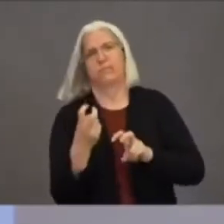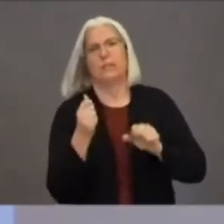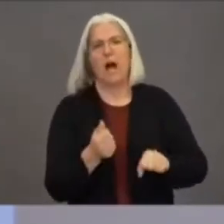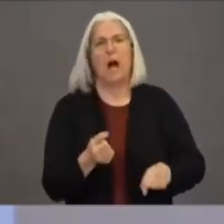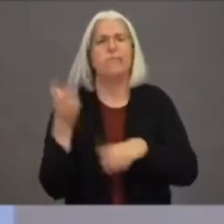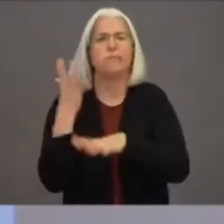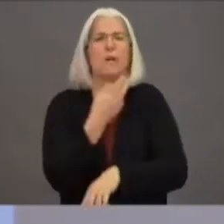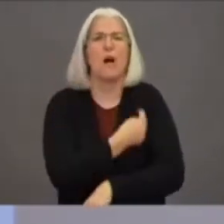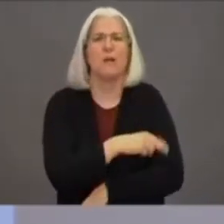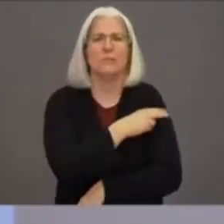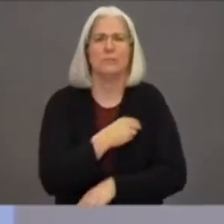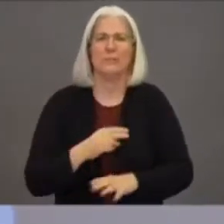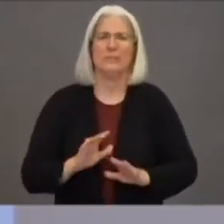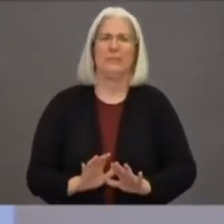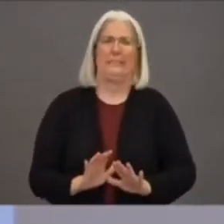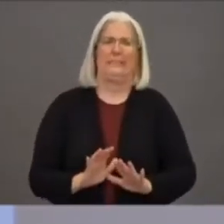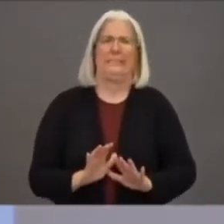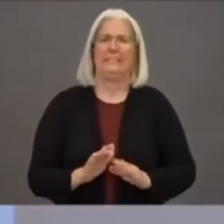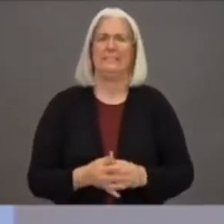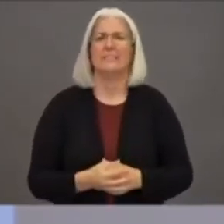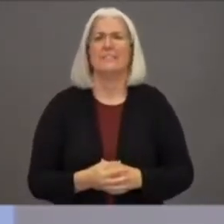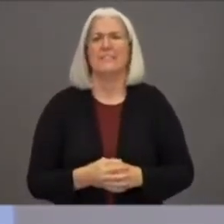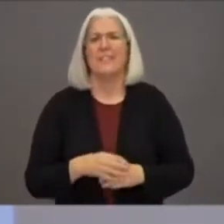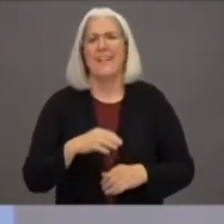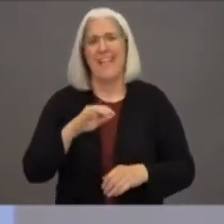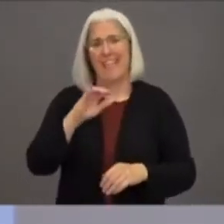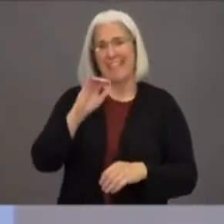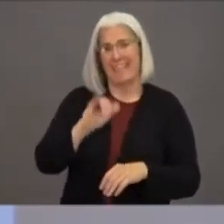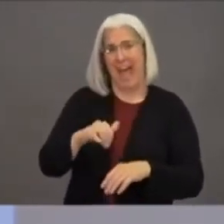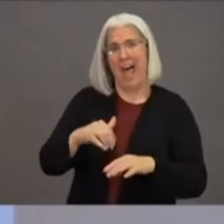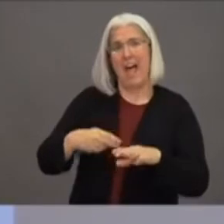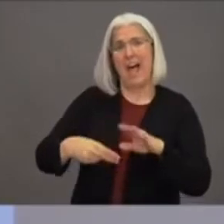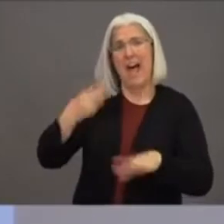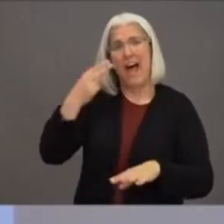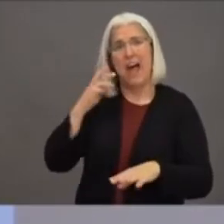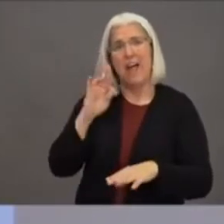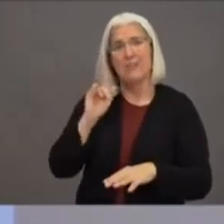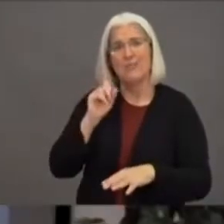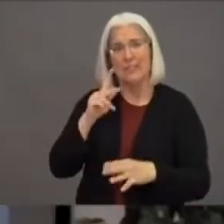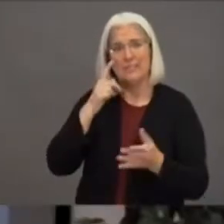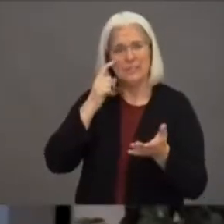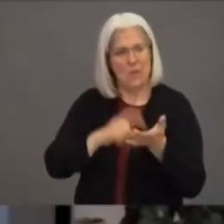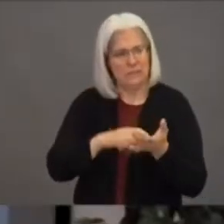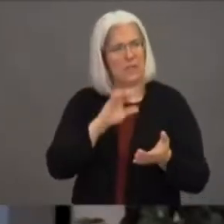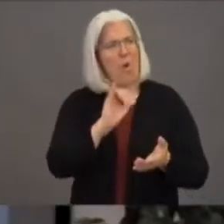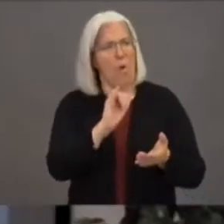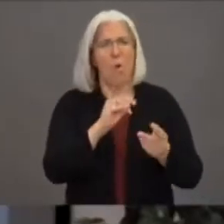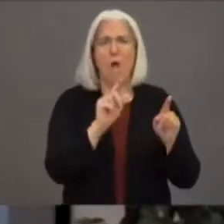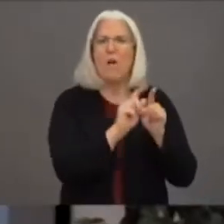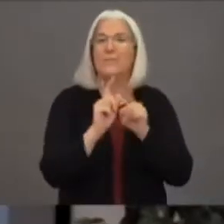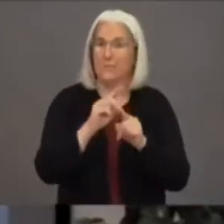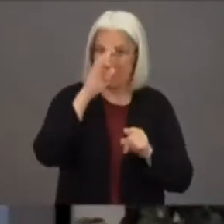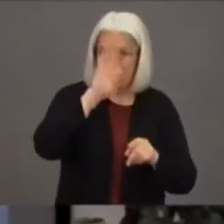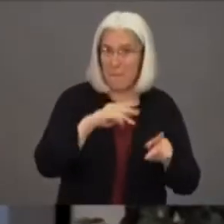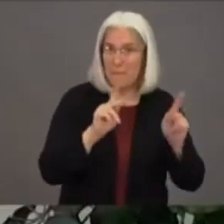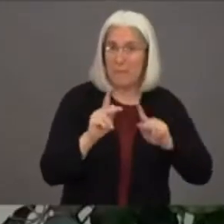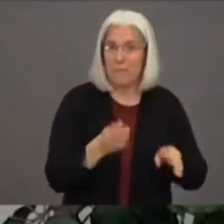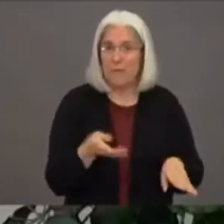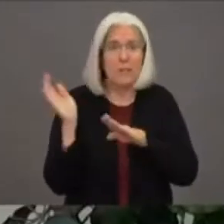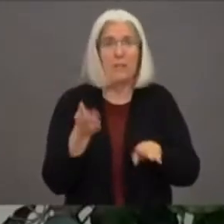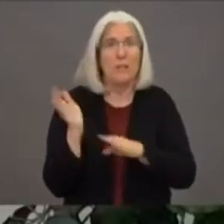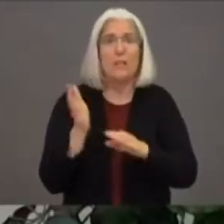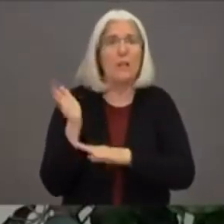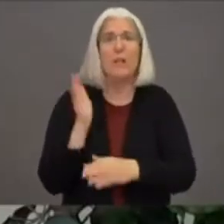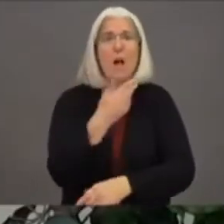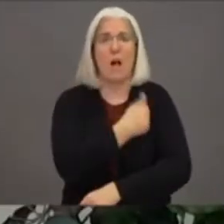rate, our hospitals will be reaching capacity in less than three weeks. Now, is there an area to look, for example, I mentioned, you know, some